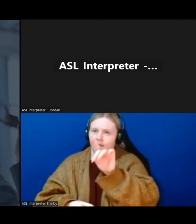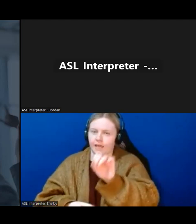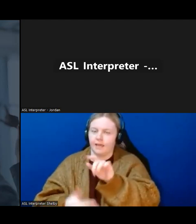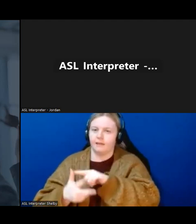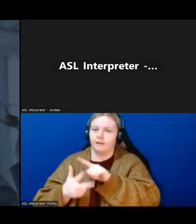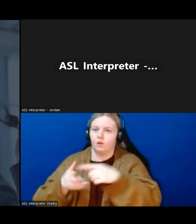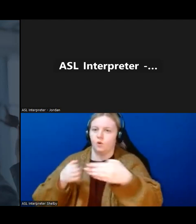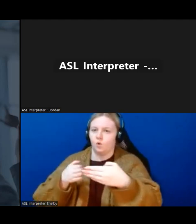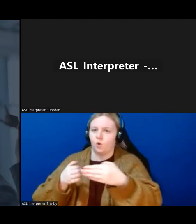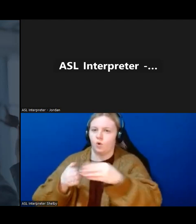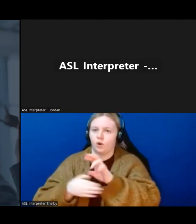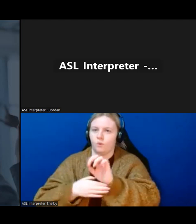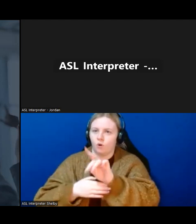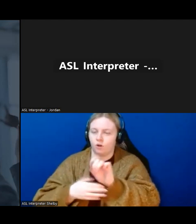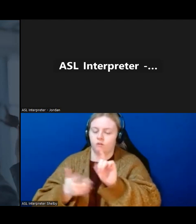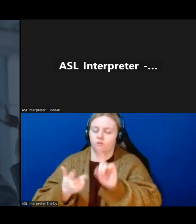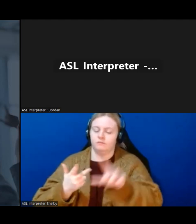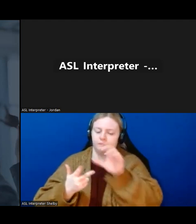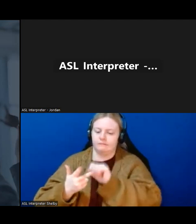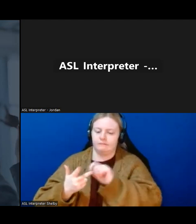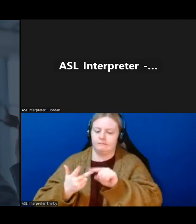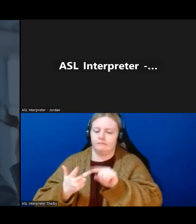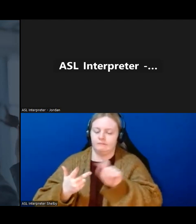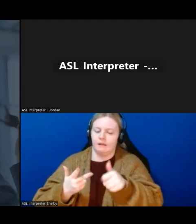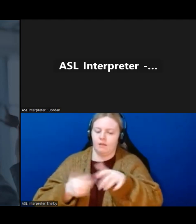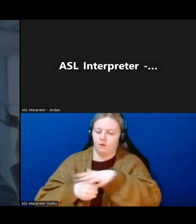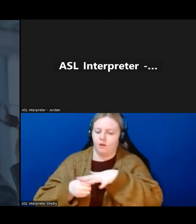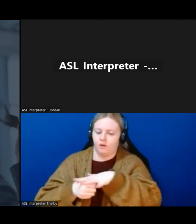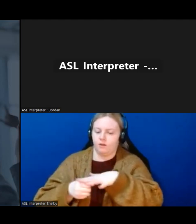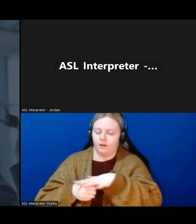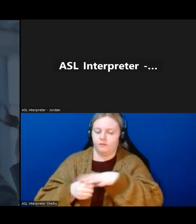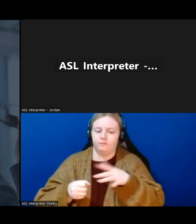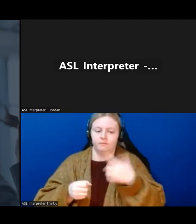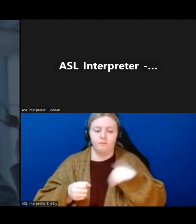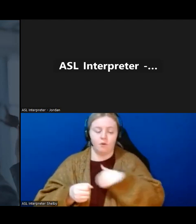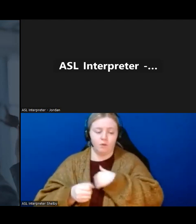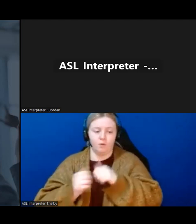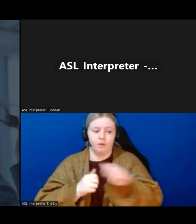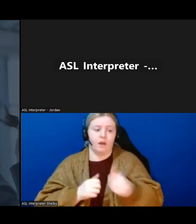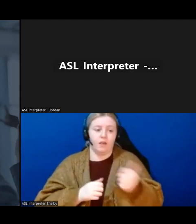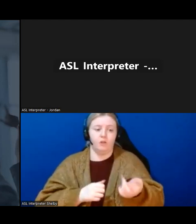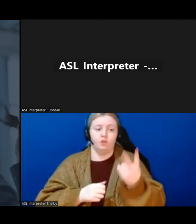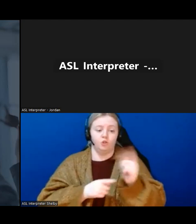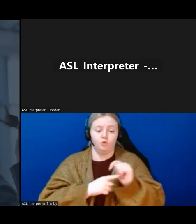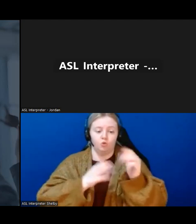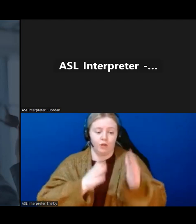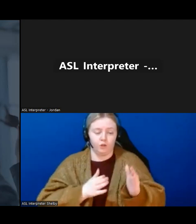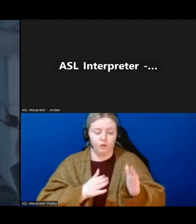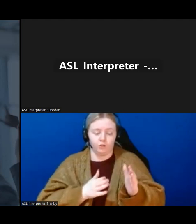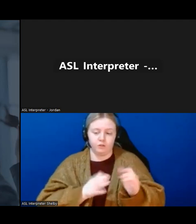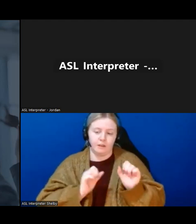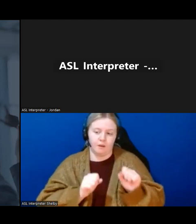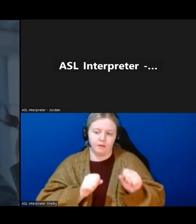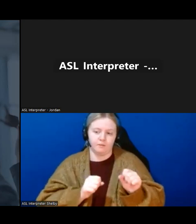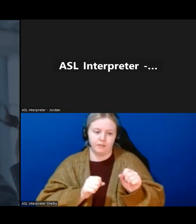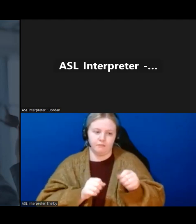And the potential for us to explore other areas with the other two regional trainers I mentioned is also a possibility.